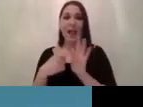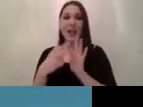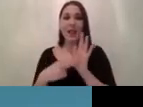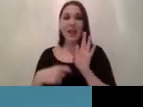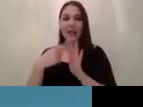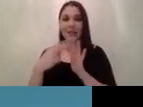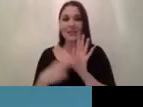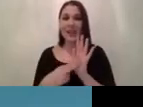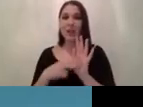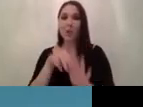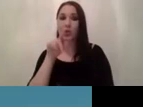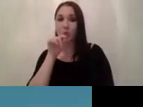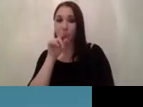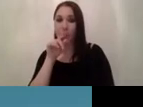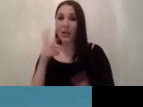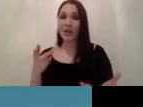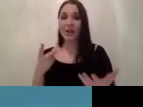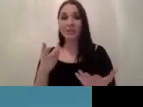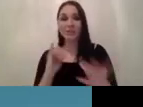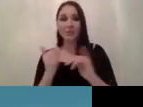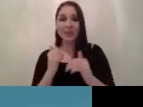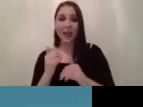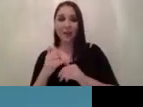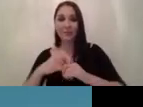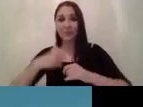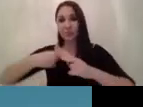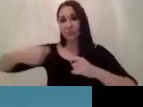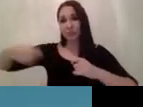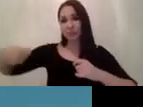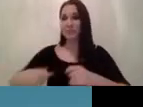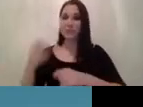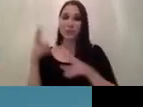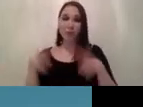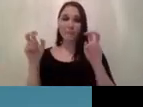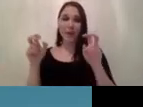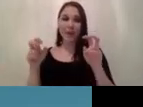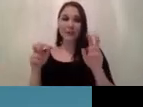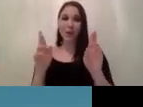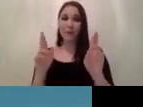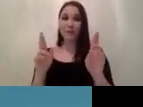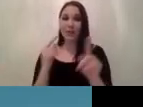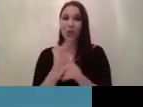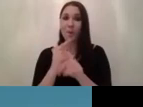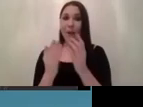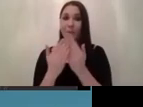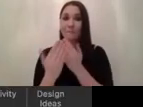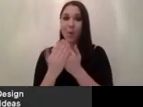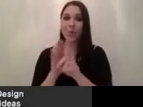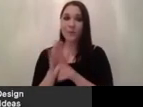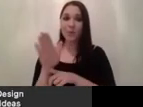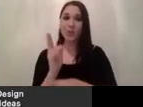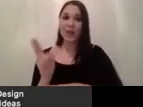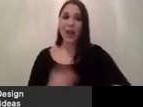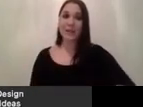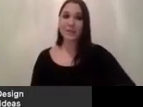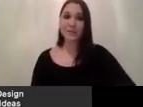can find my handle there i sometimes blog about these topics have less time now but hopefully i will blog about it in the future again and yeah